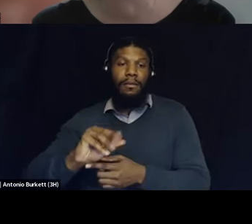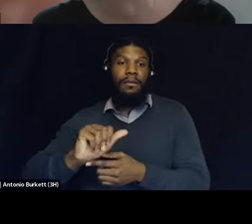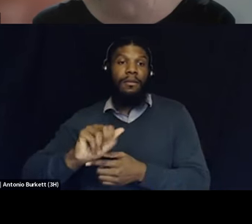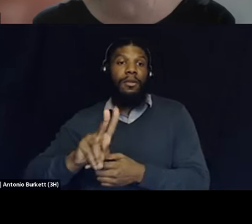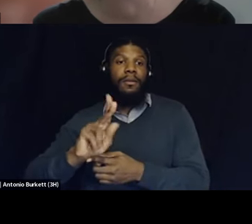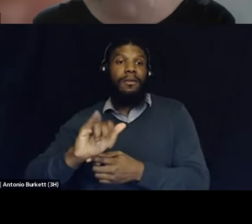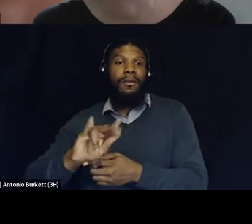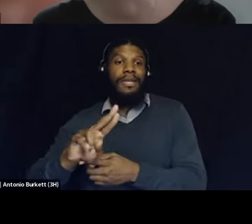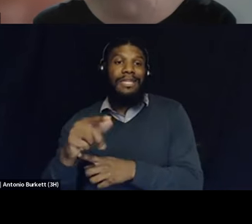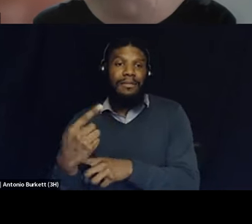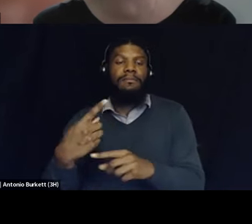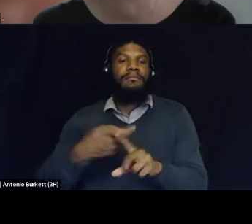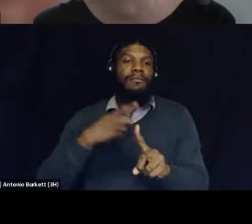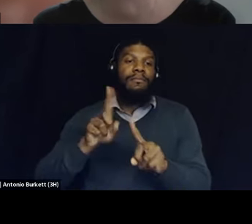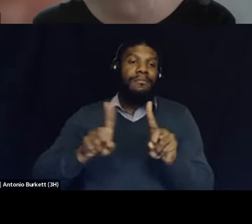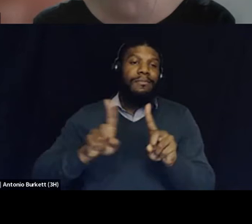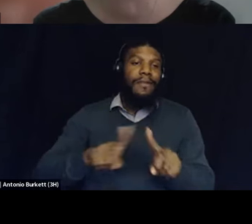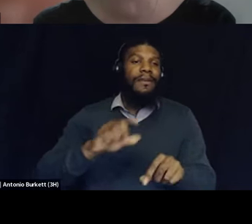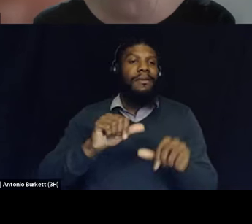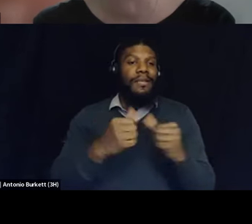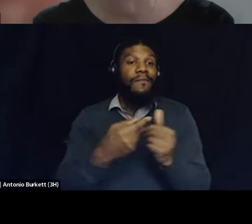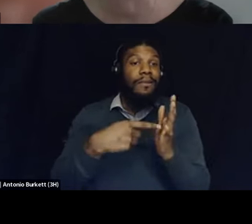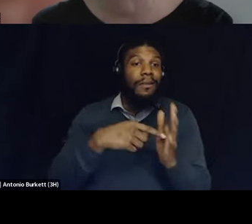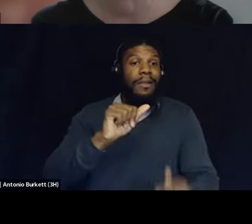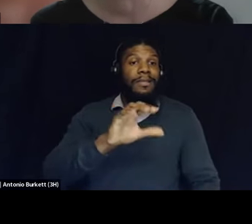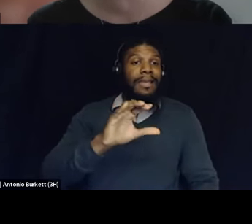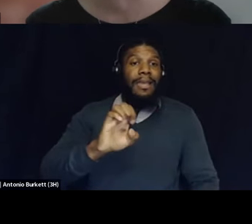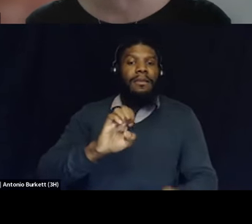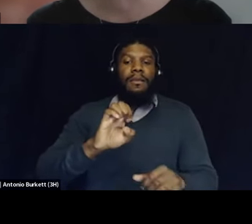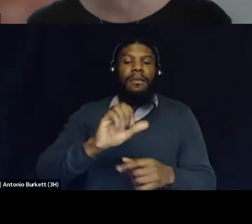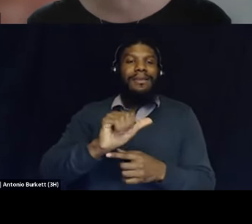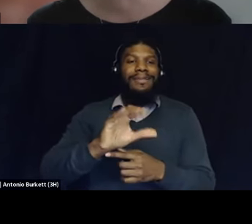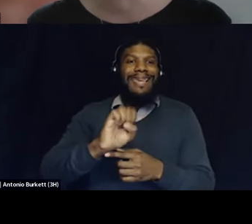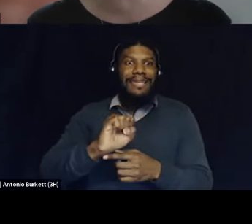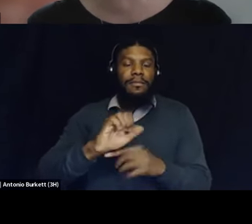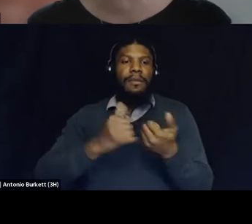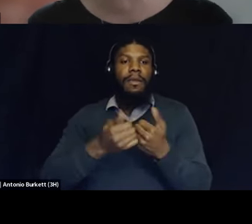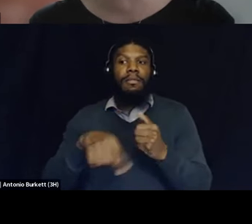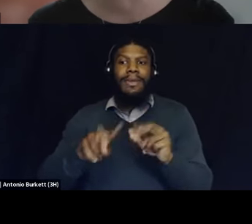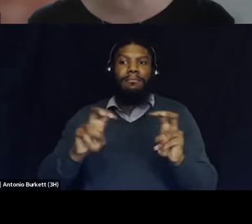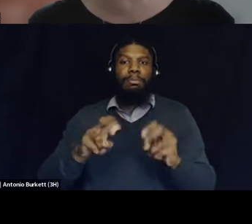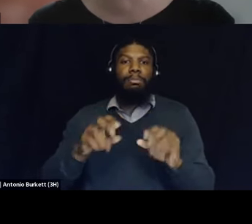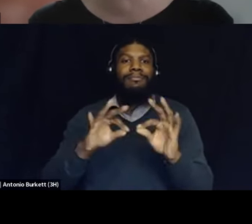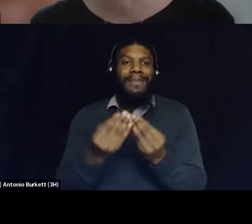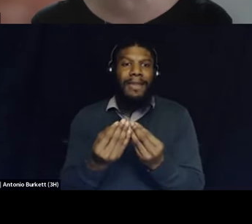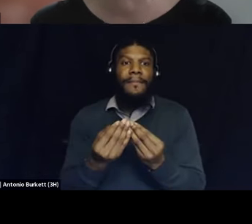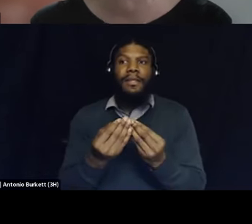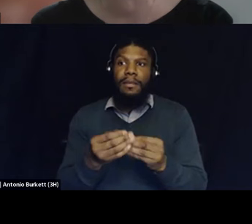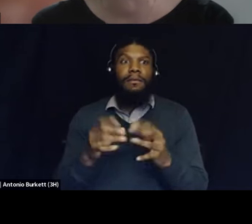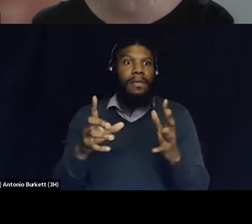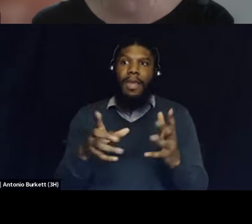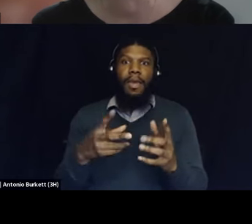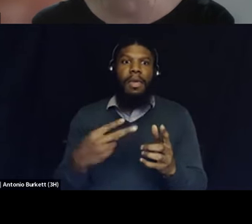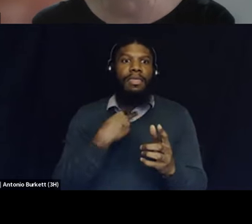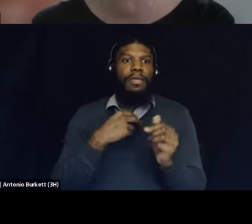agencies by acs of how they might look at a family that's you know been been caught up within